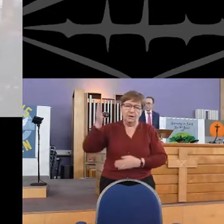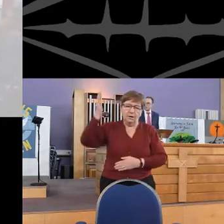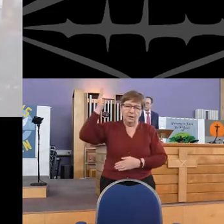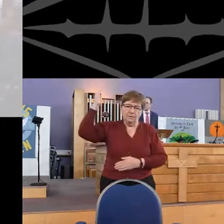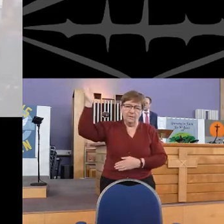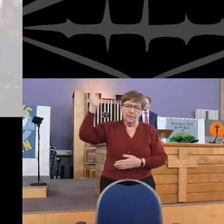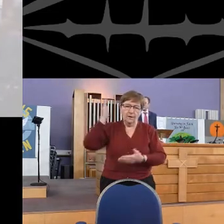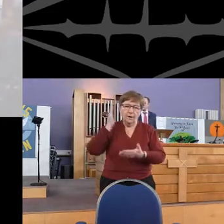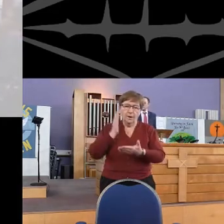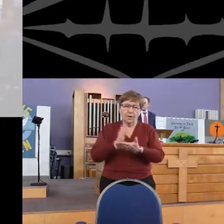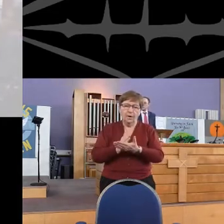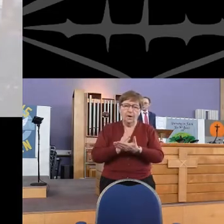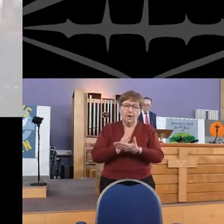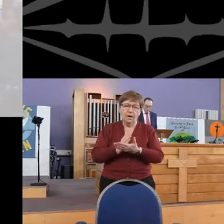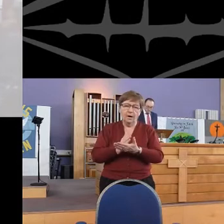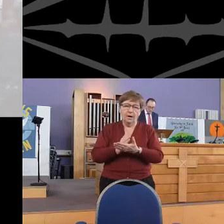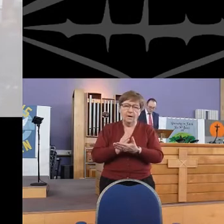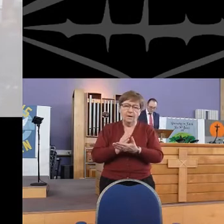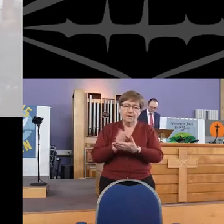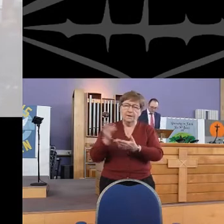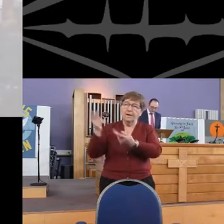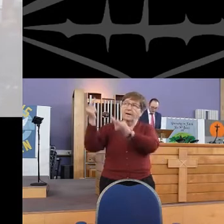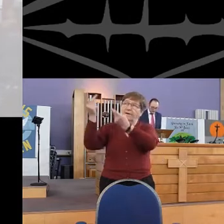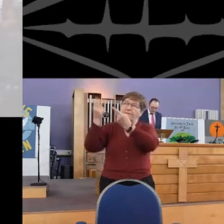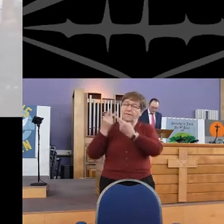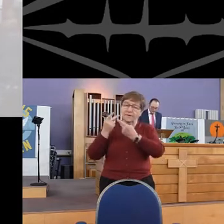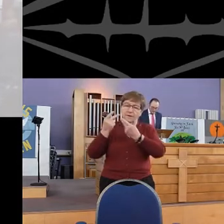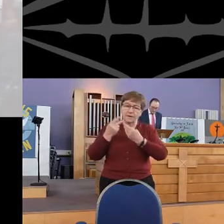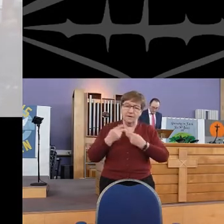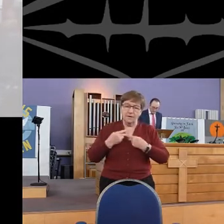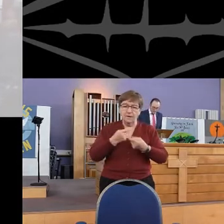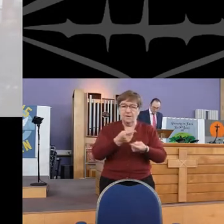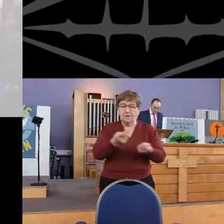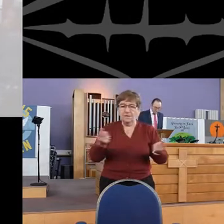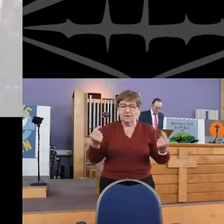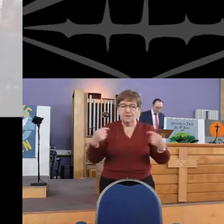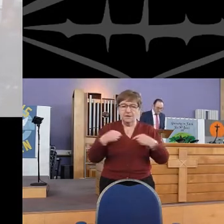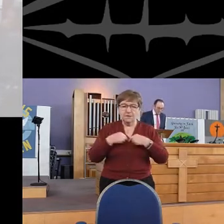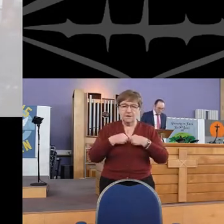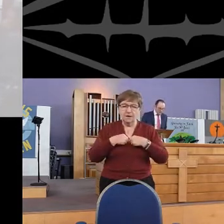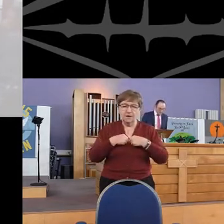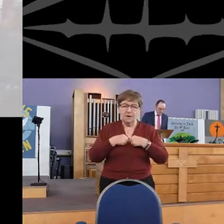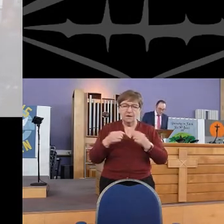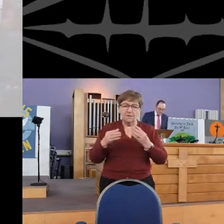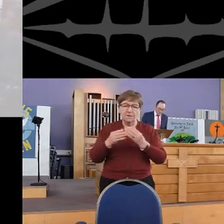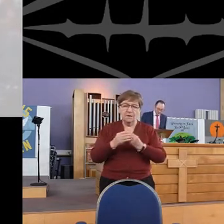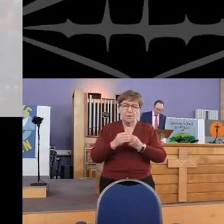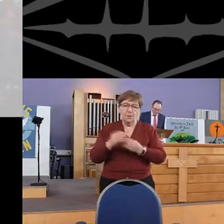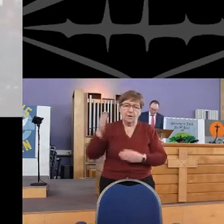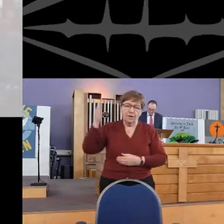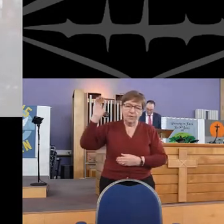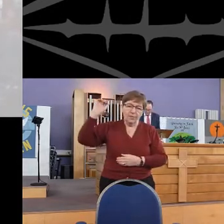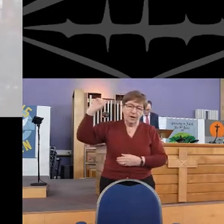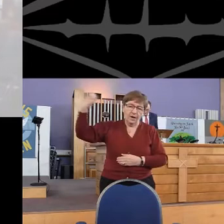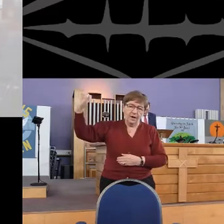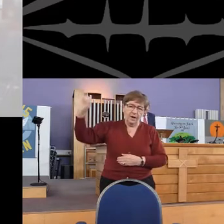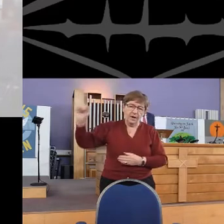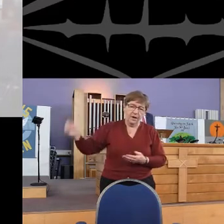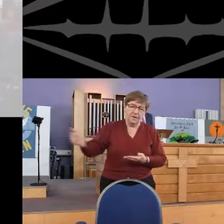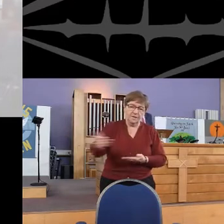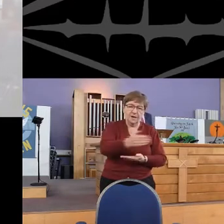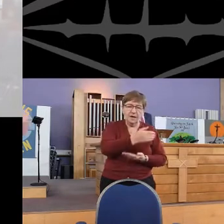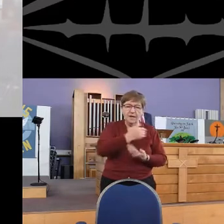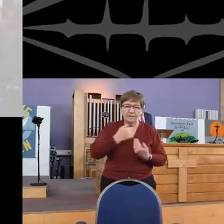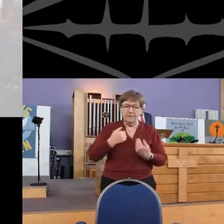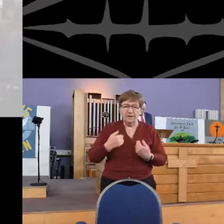love of all. Leasing us with